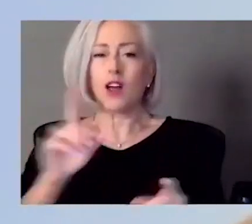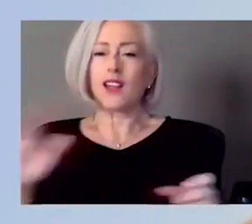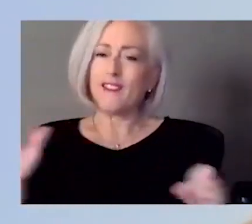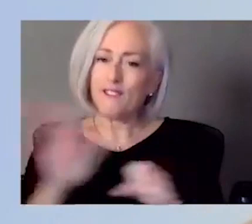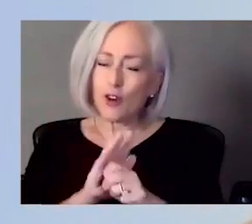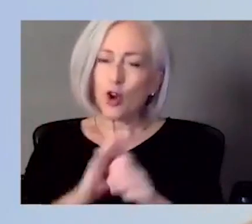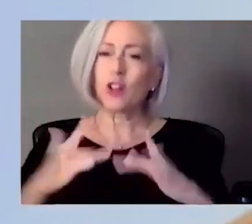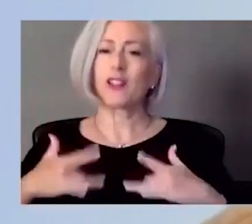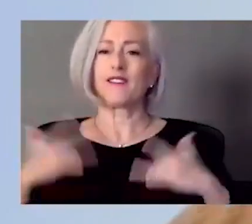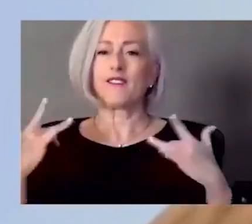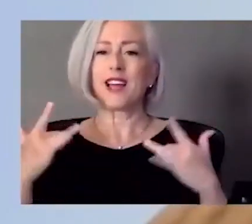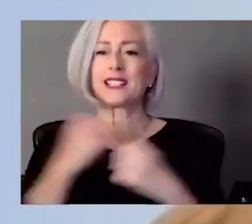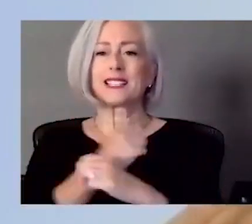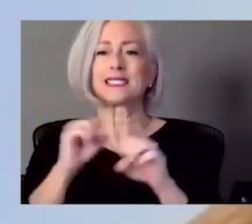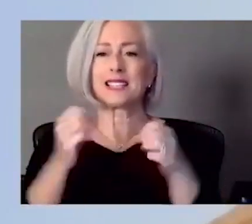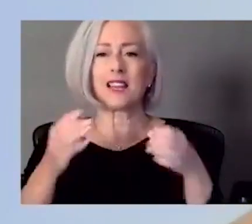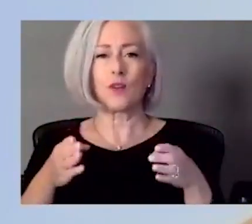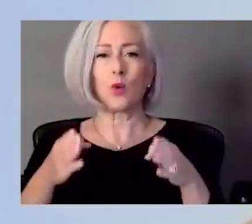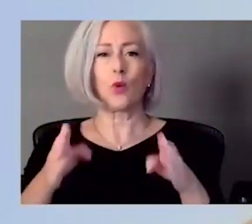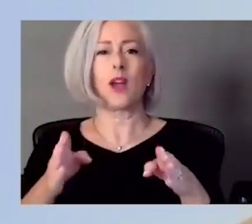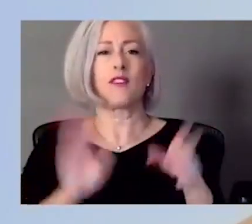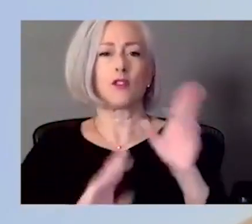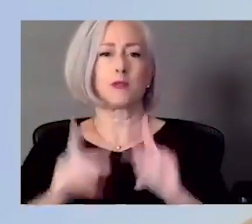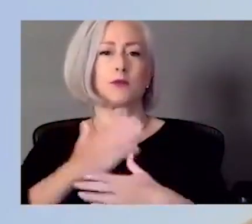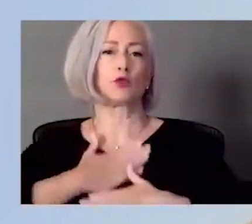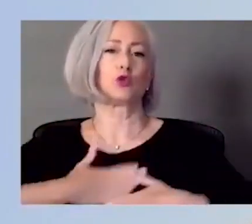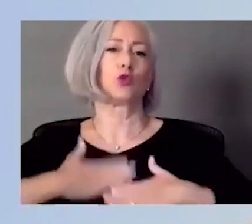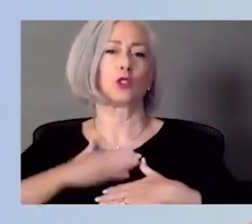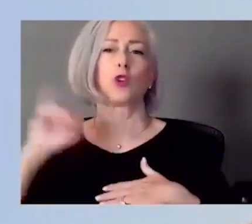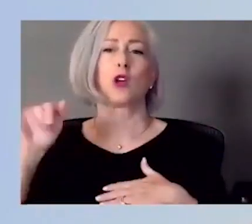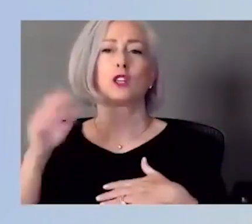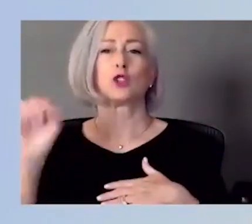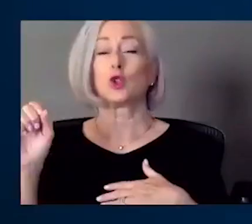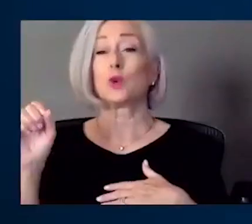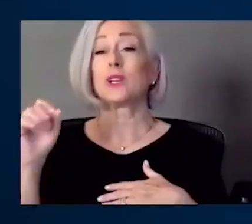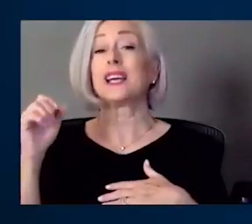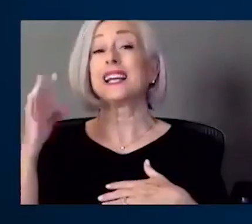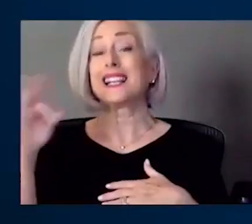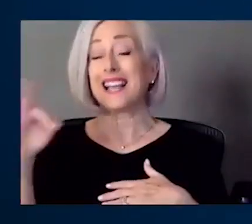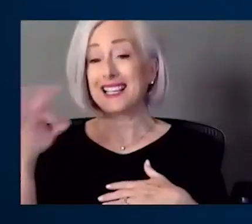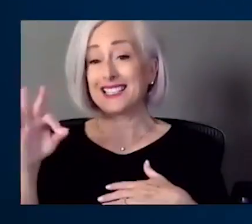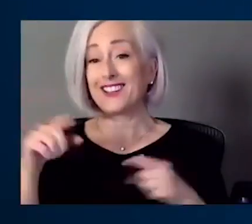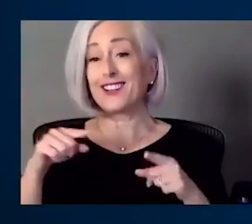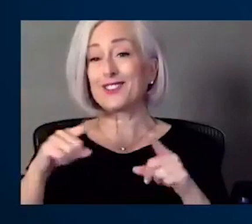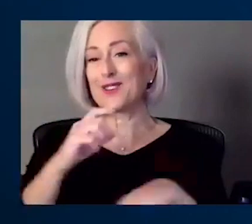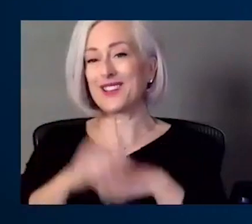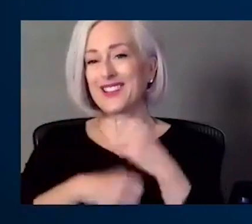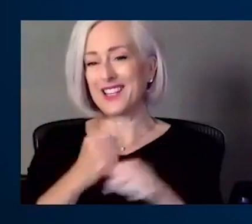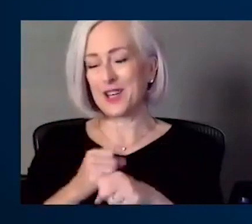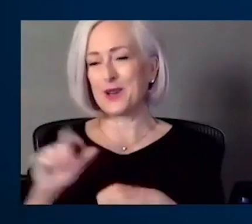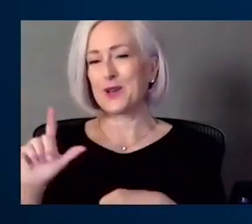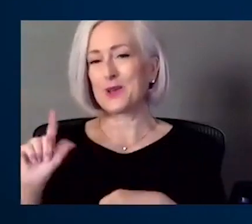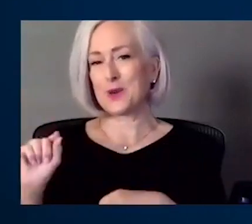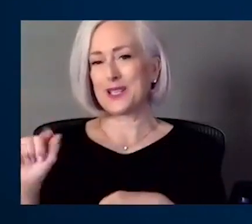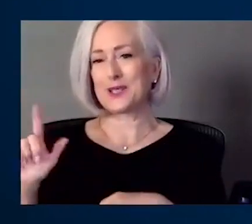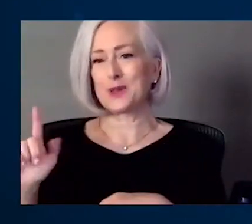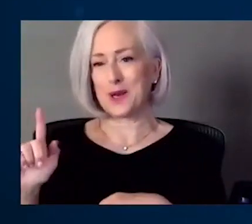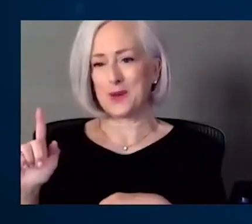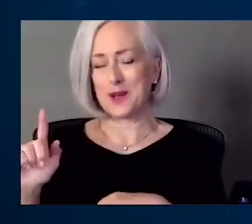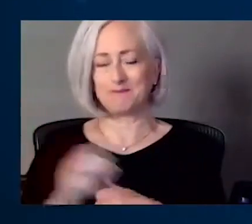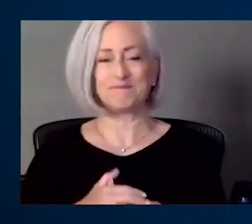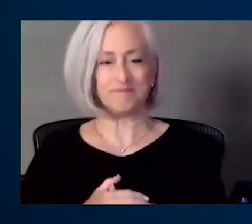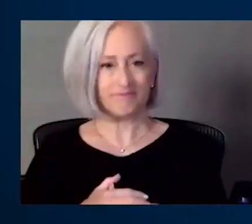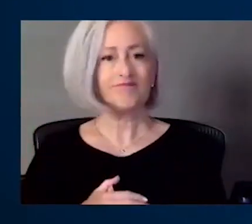safe way for people to enjoy Juneteenth in 2021. Yeah. And kind of speaking of that and going down from the full